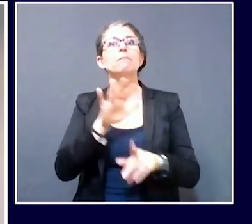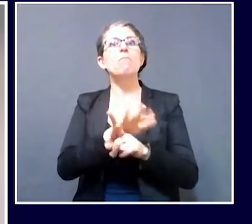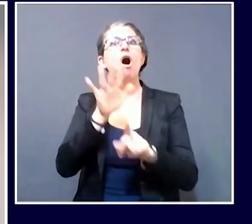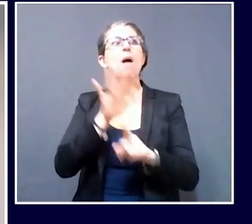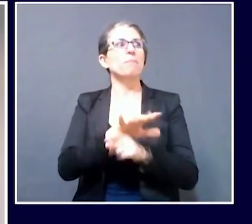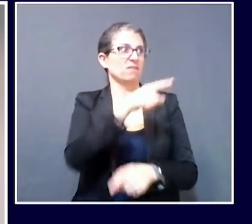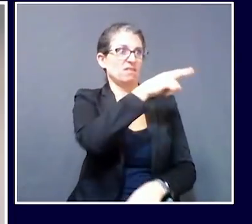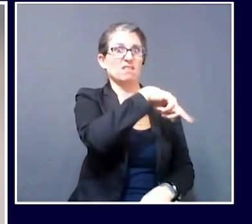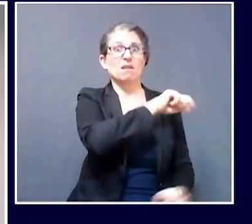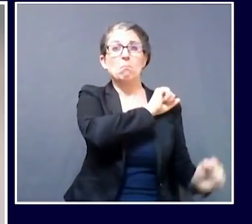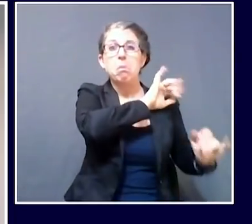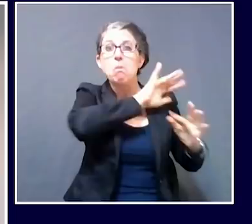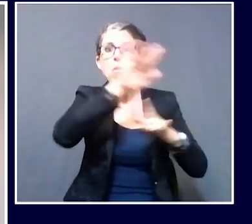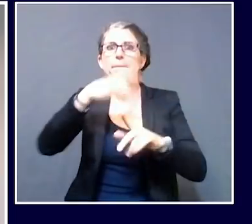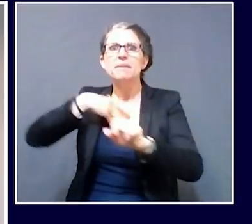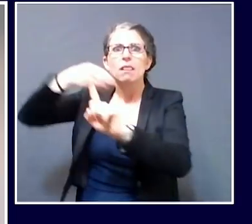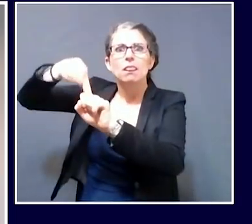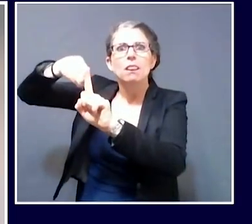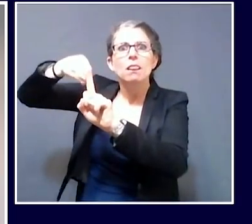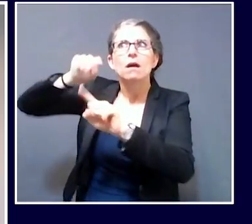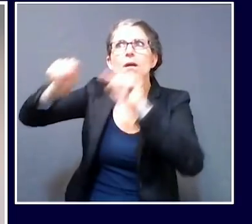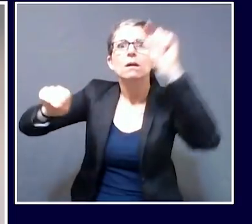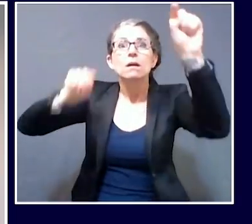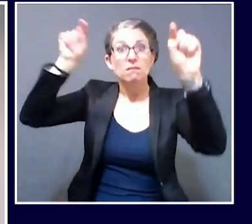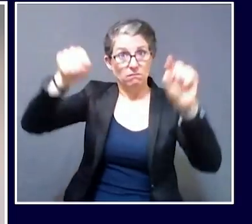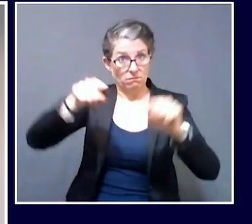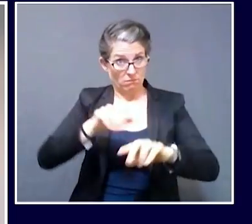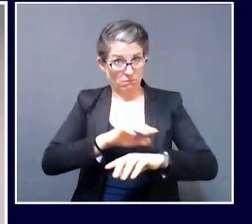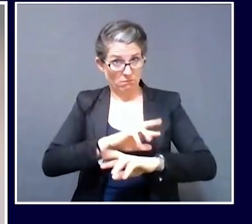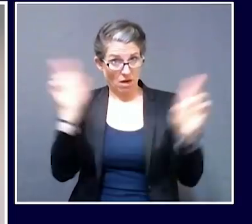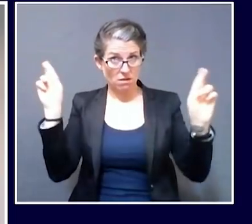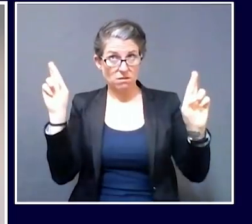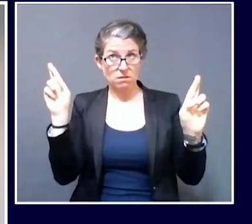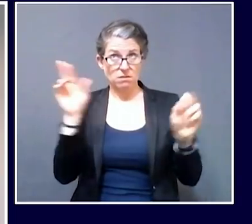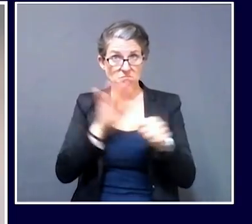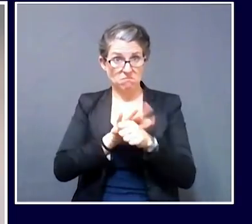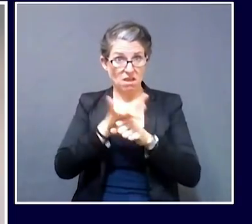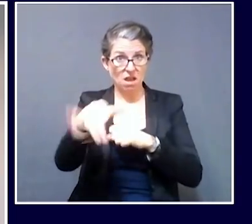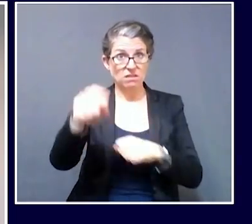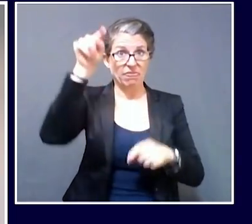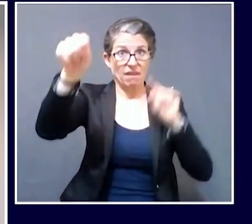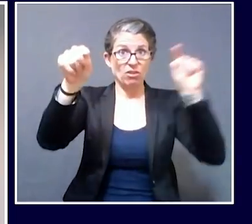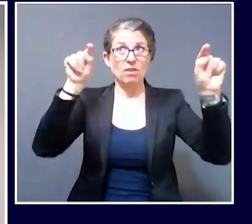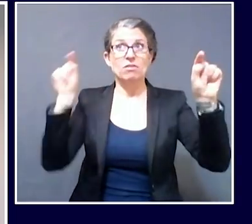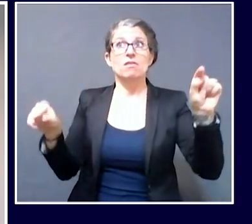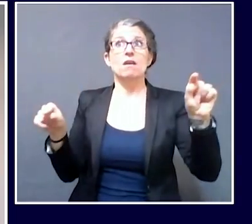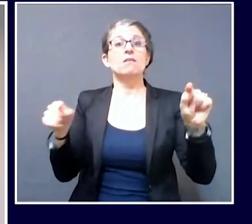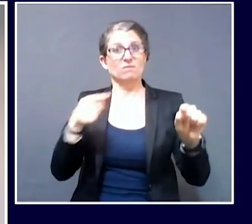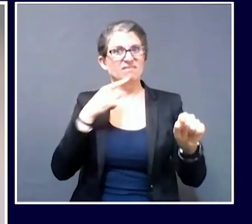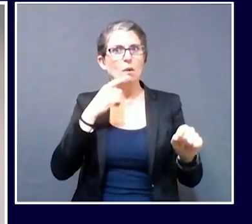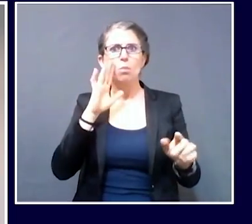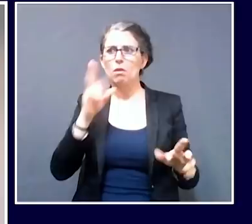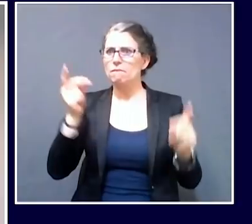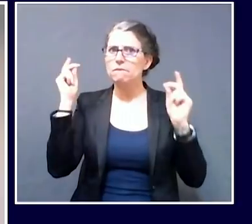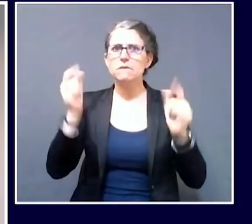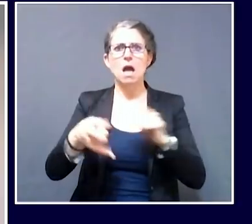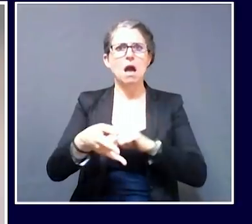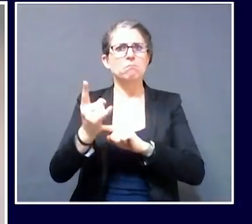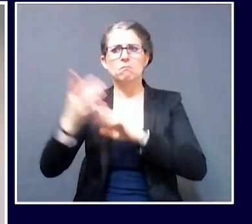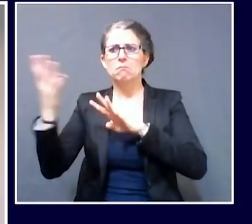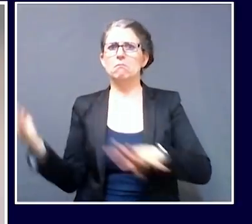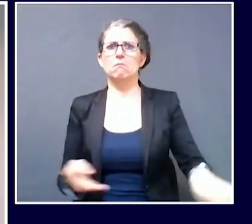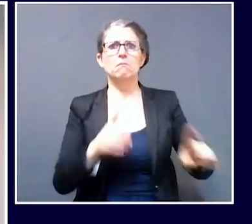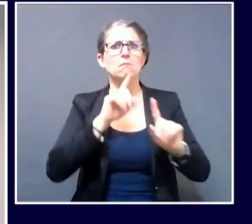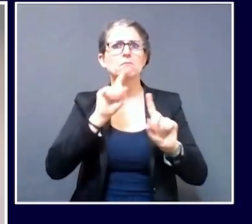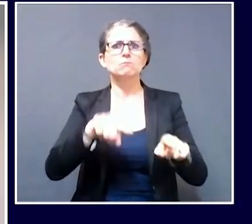easily, right away, quick results and all of that? mean, that would seem to me require far more than say 4